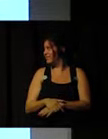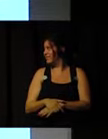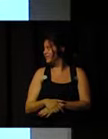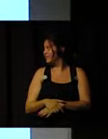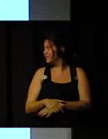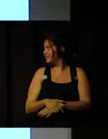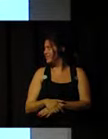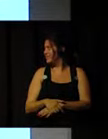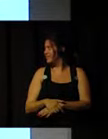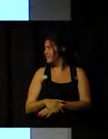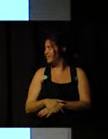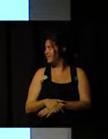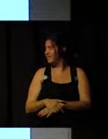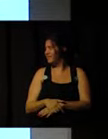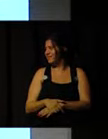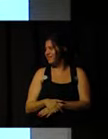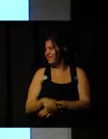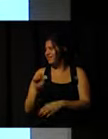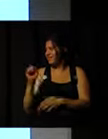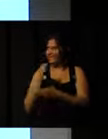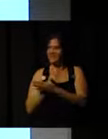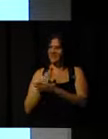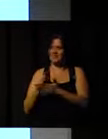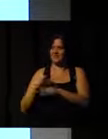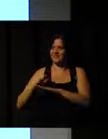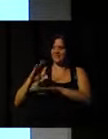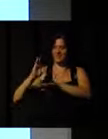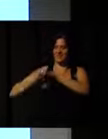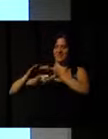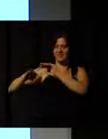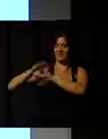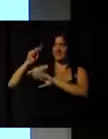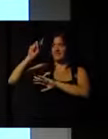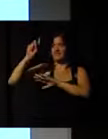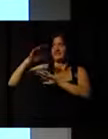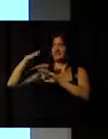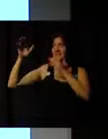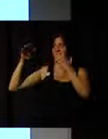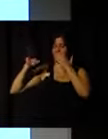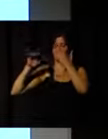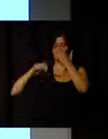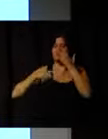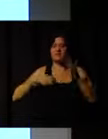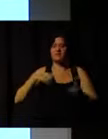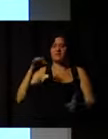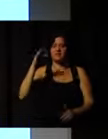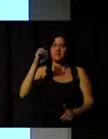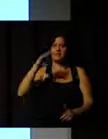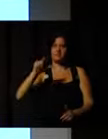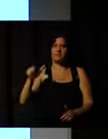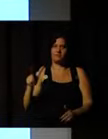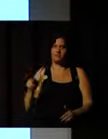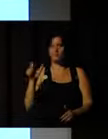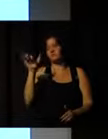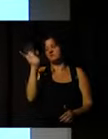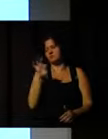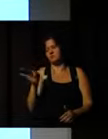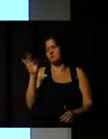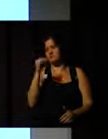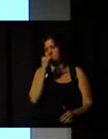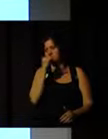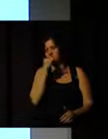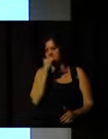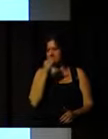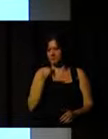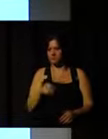See ya? The upper part of the model. You have the formal system. Let's say the universe. For